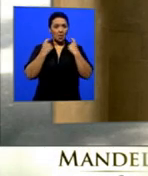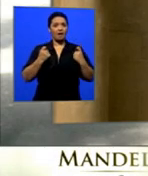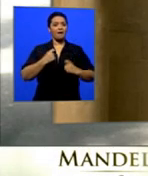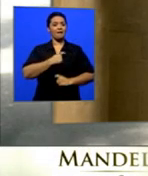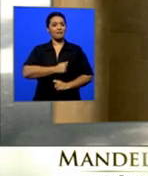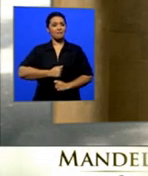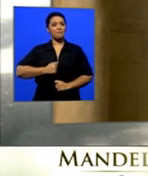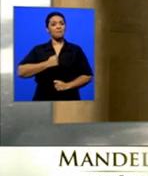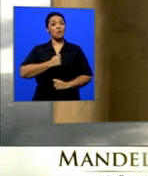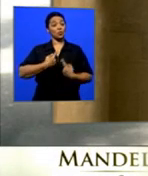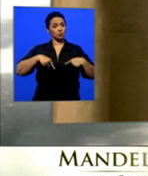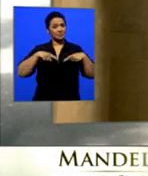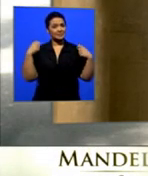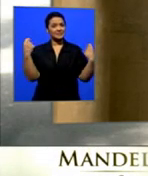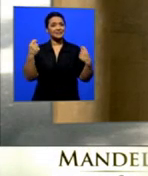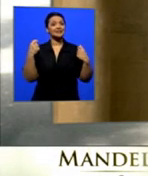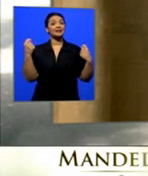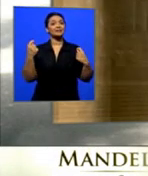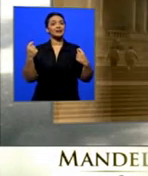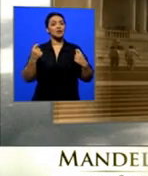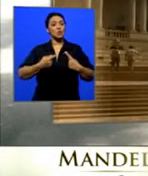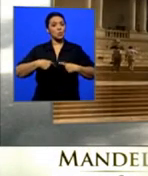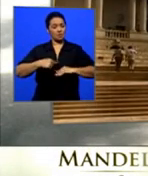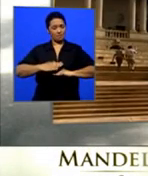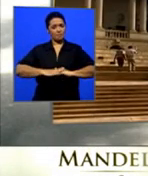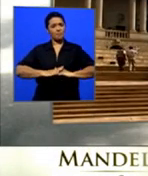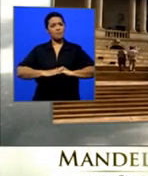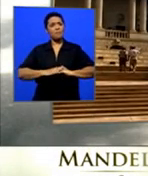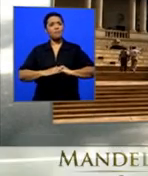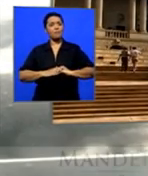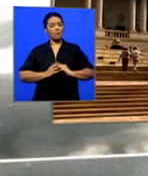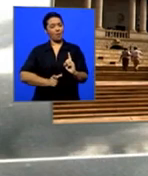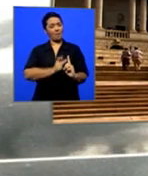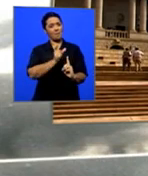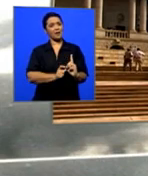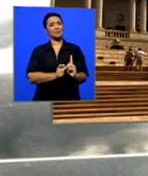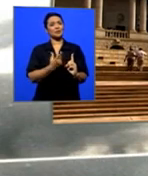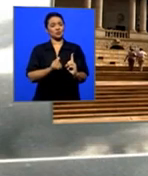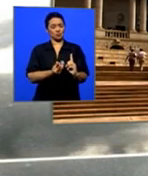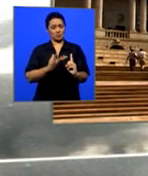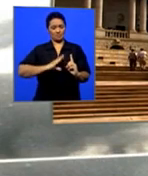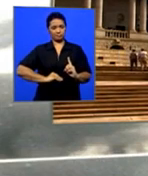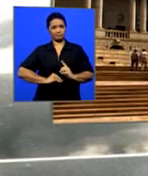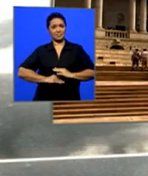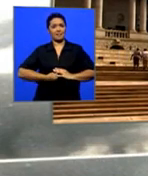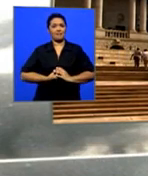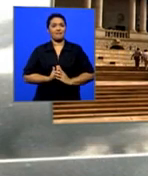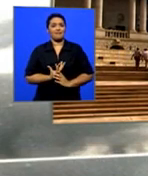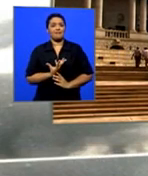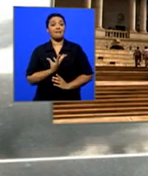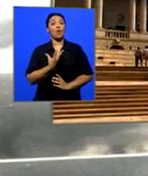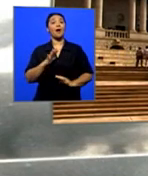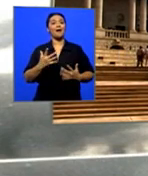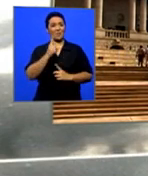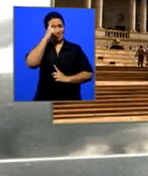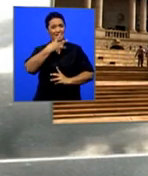mourn, and to celebrate, and to multiply Madiba in us and all those who